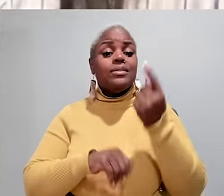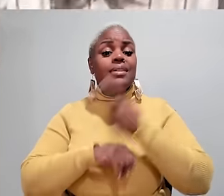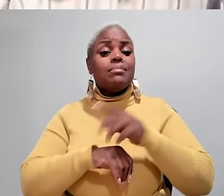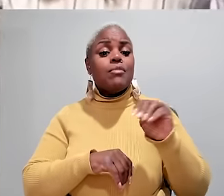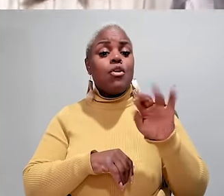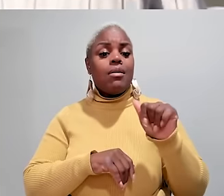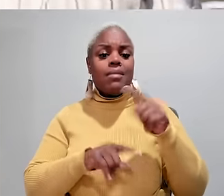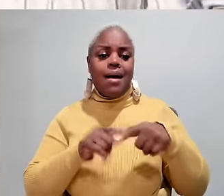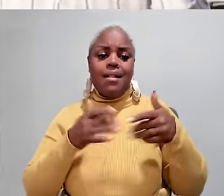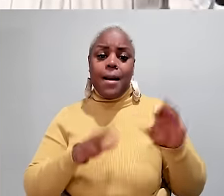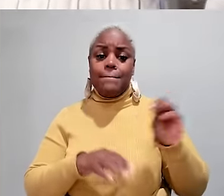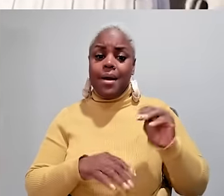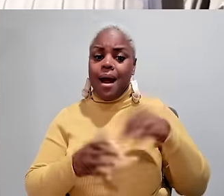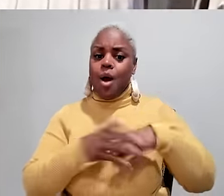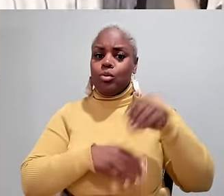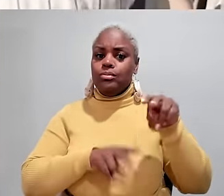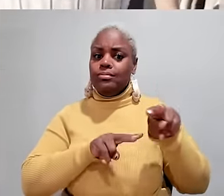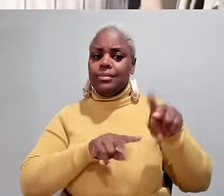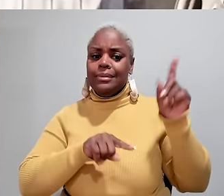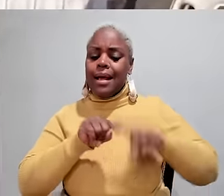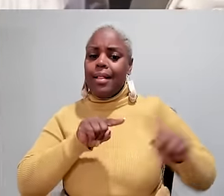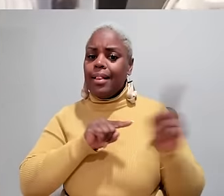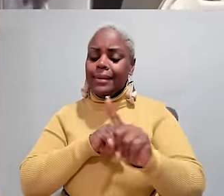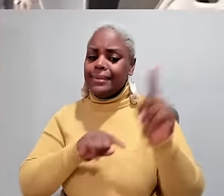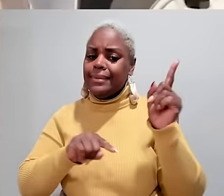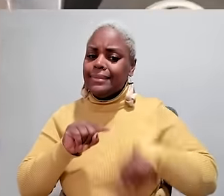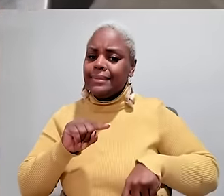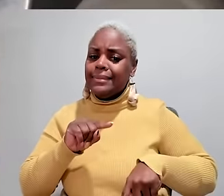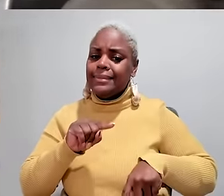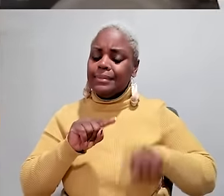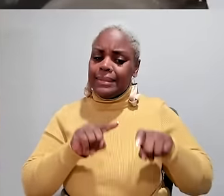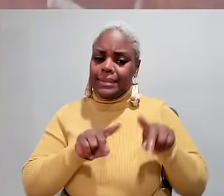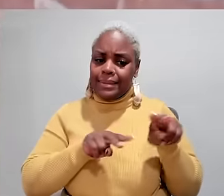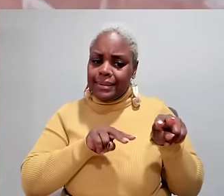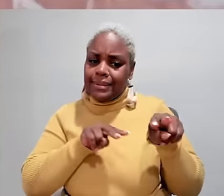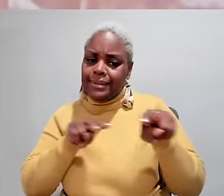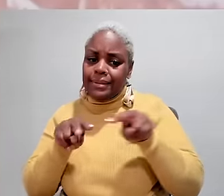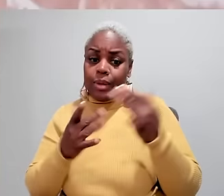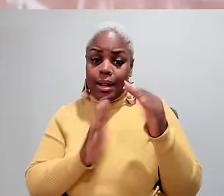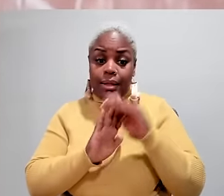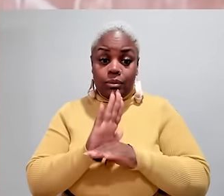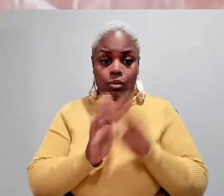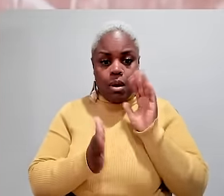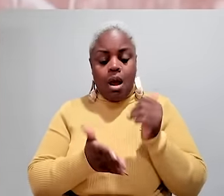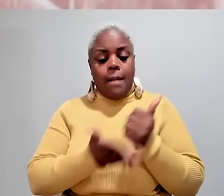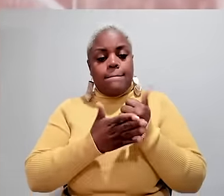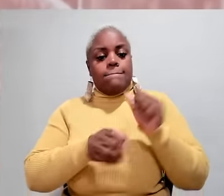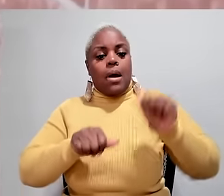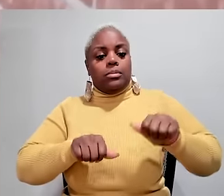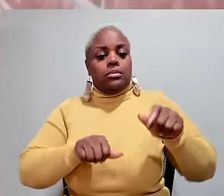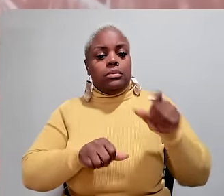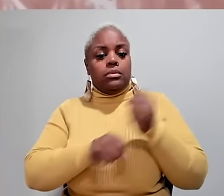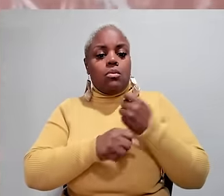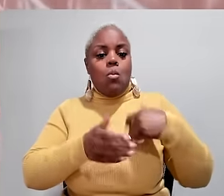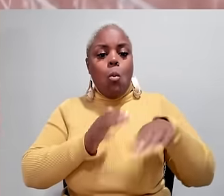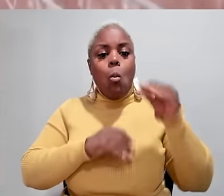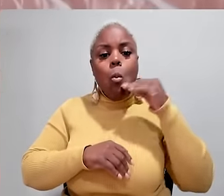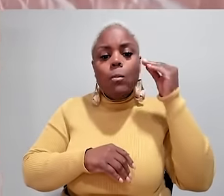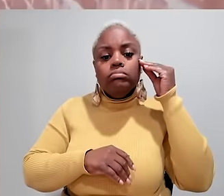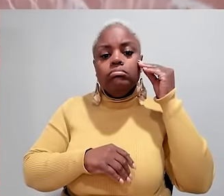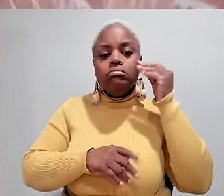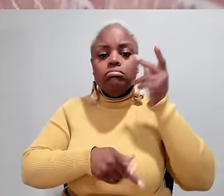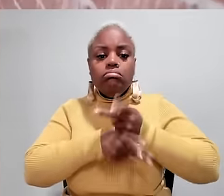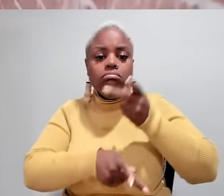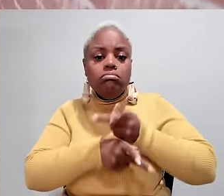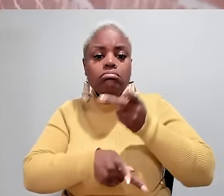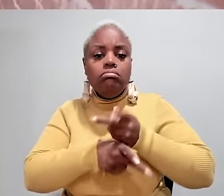Most days, Maria can't let Milena out of her sight. She says that getting off the wait list would make it possible for her to get